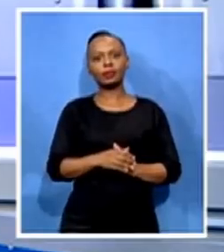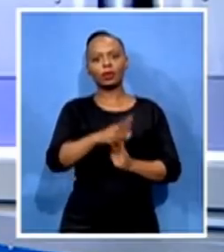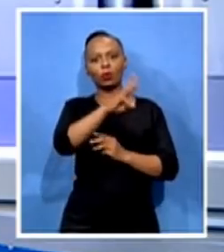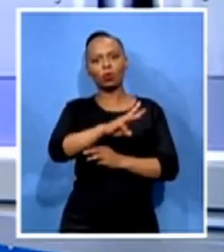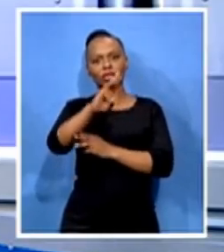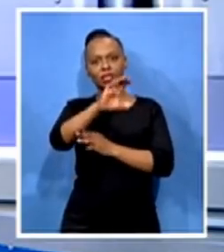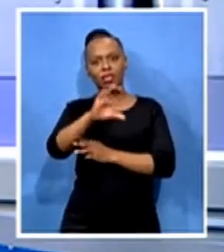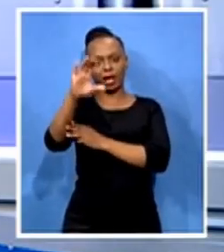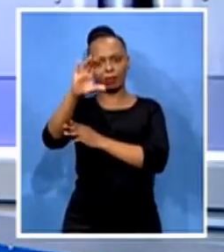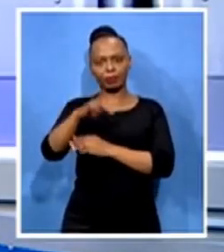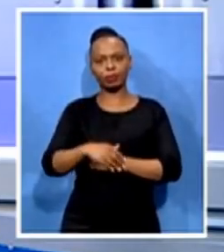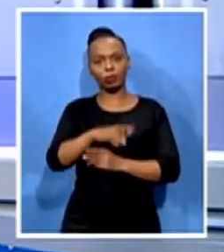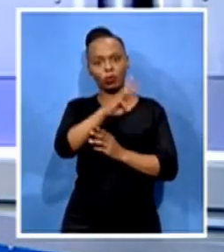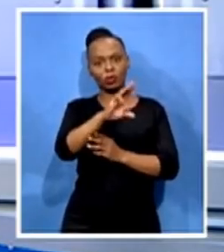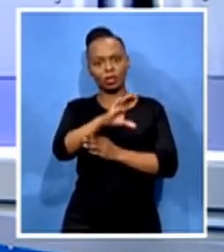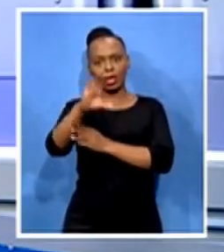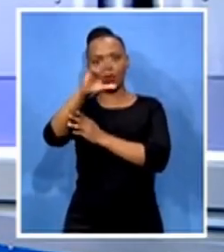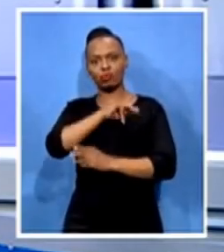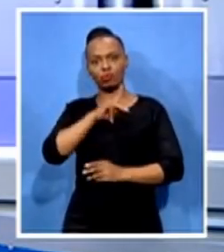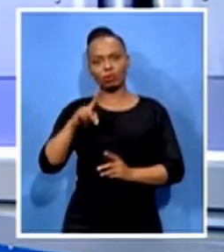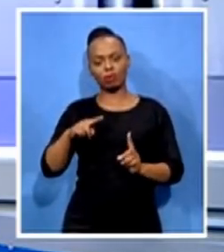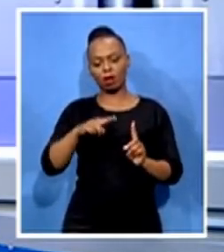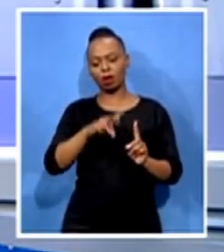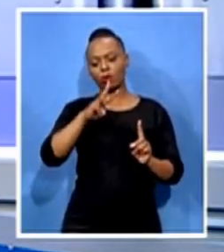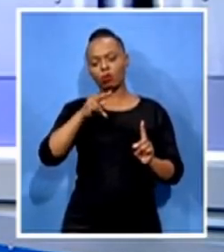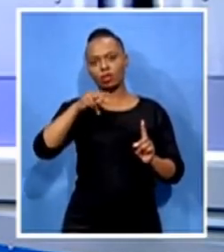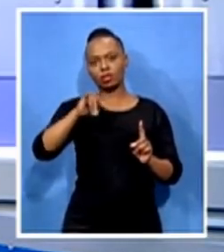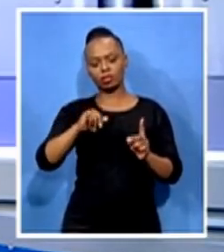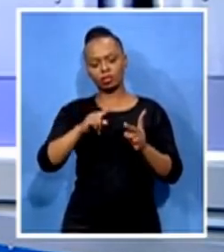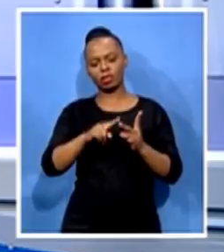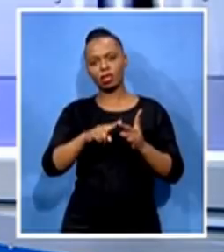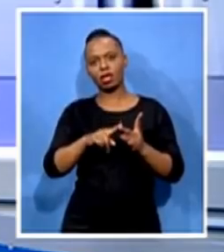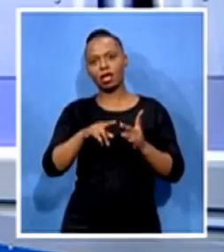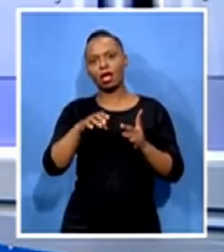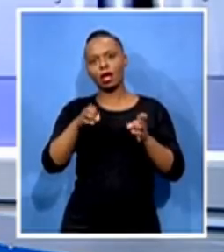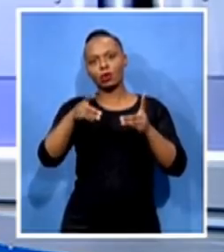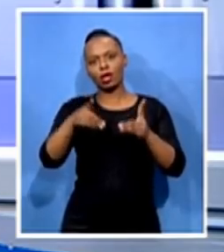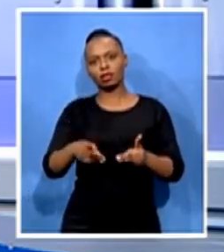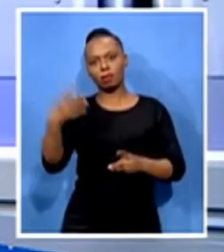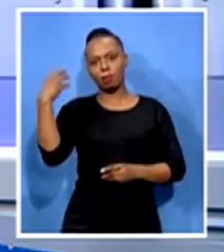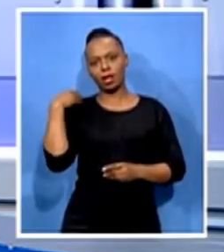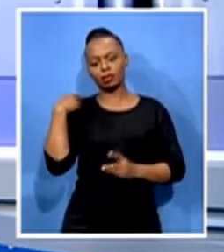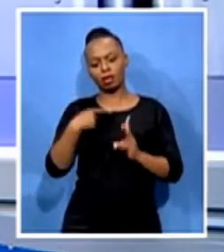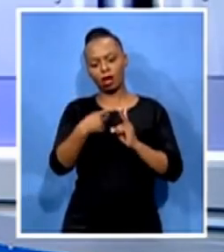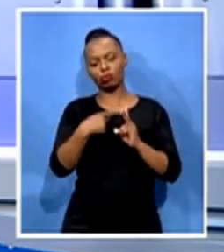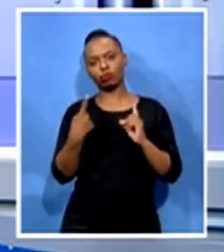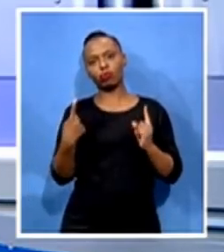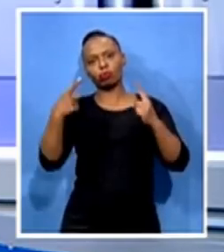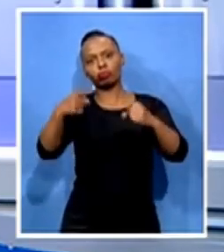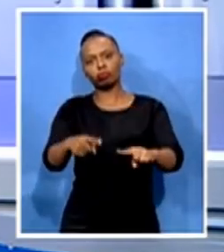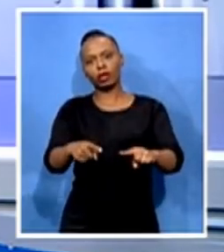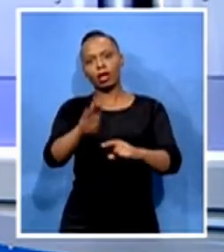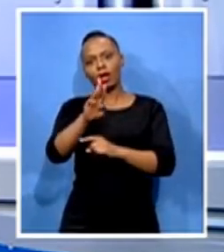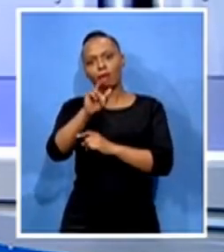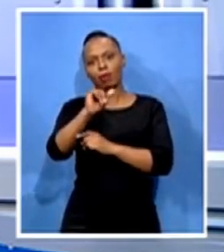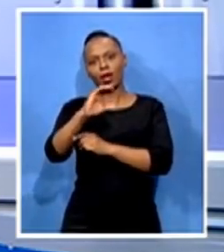He and his education minister, Debbie Schaefer, have arrived at the Brackenfell High School for a